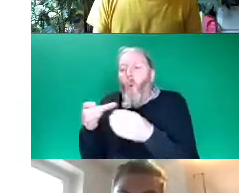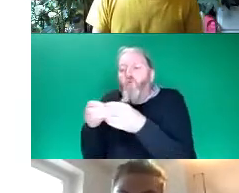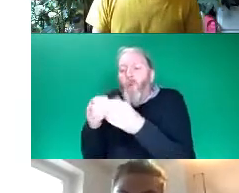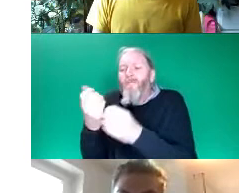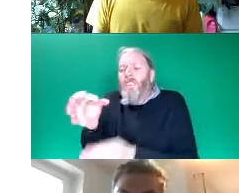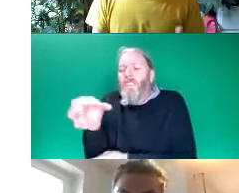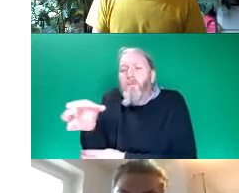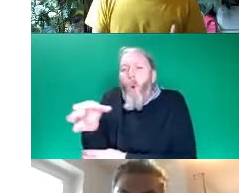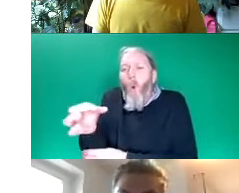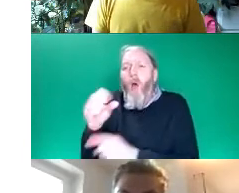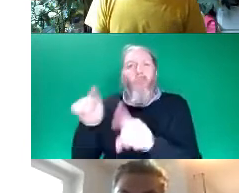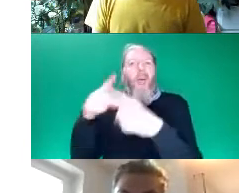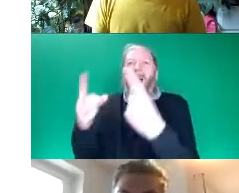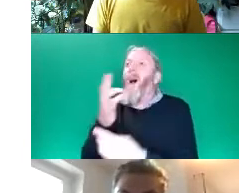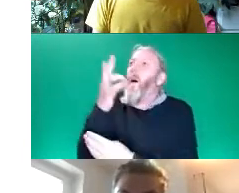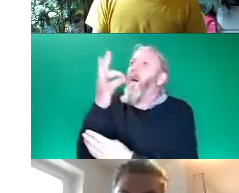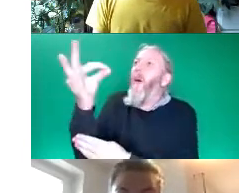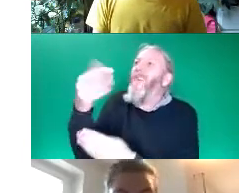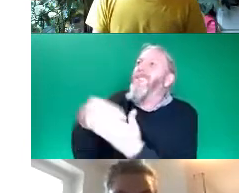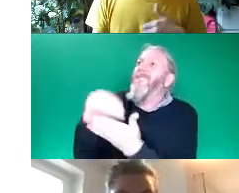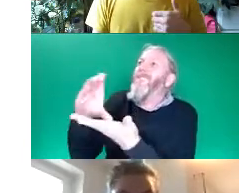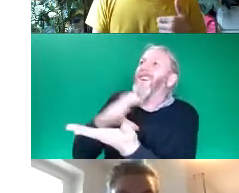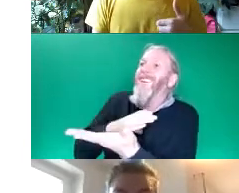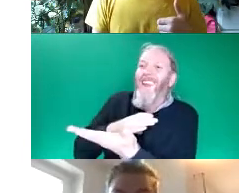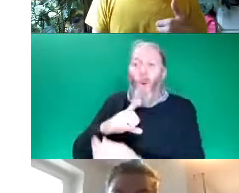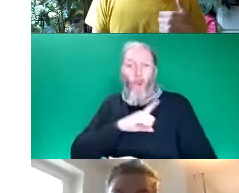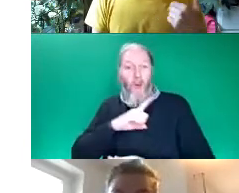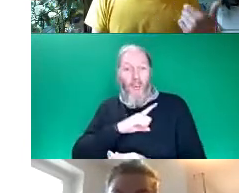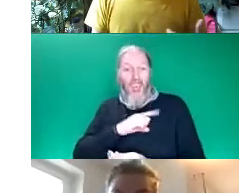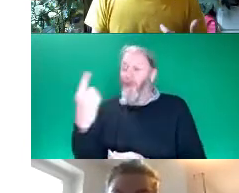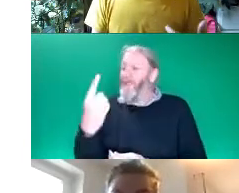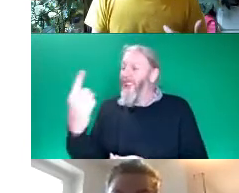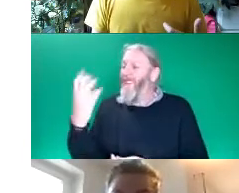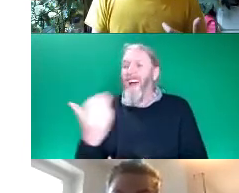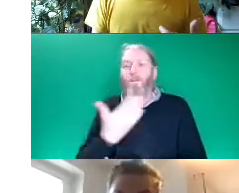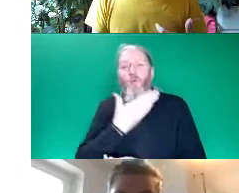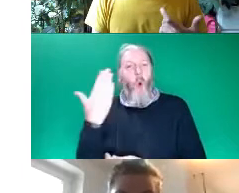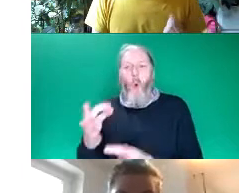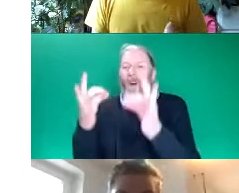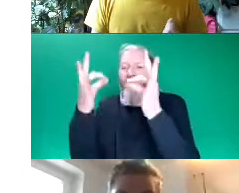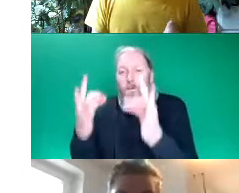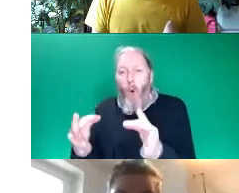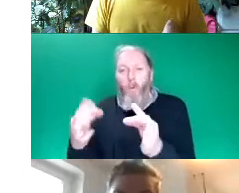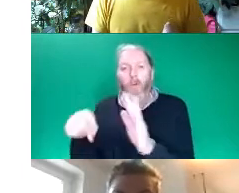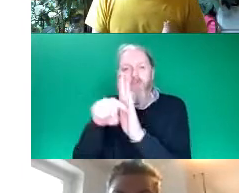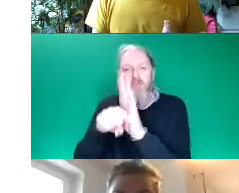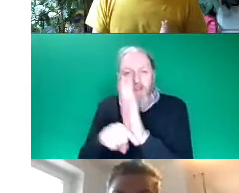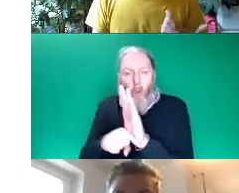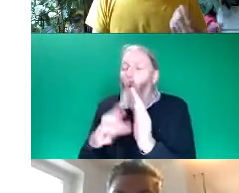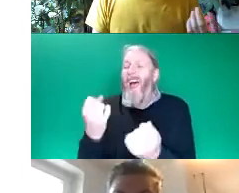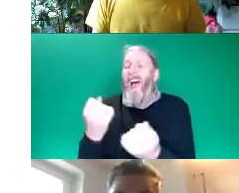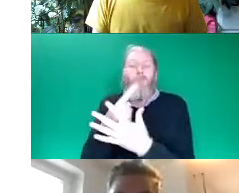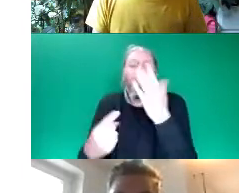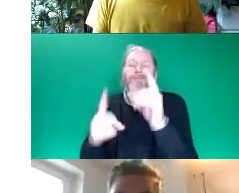funding due to not being formally incorporated or just for some of the other reasons that means that a small organisation